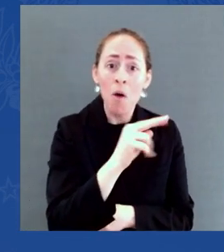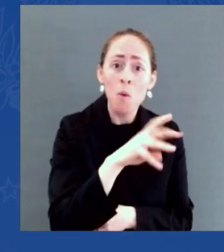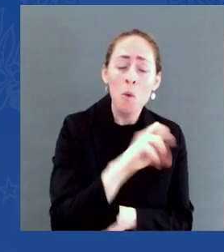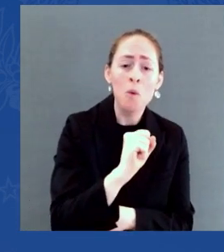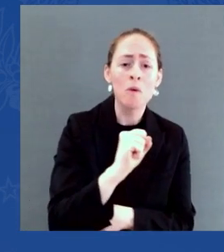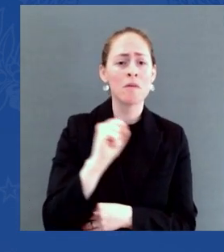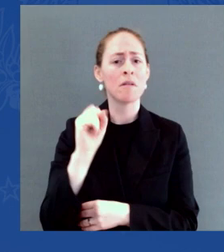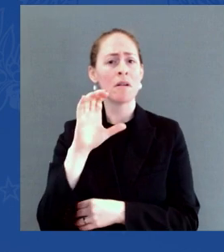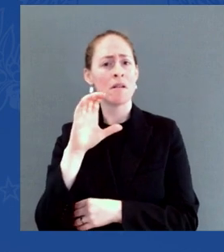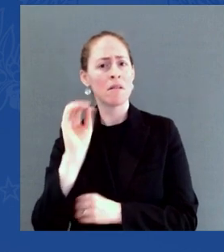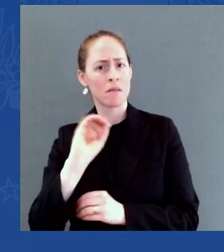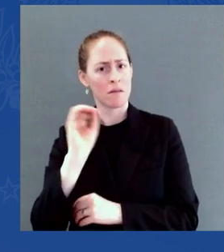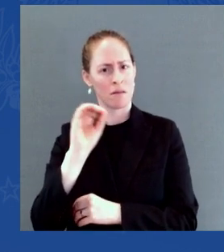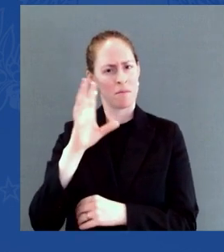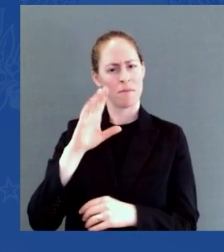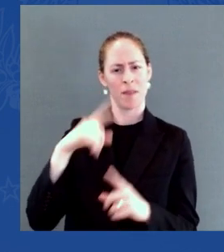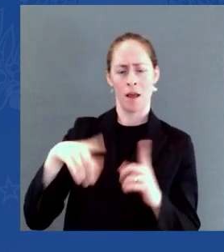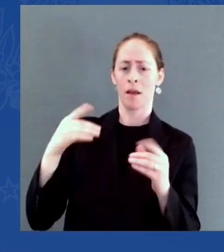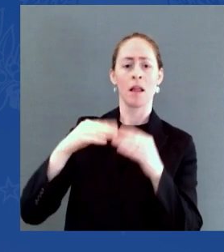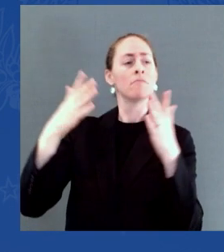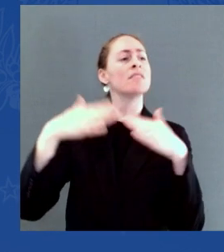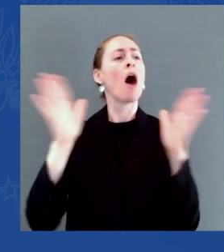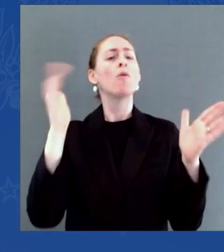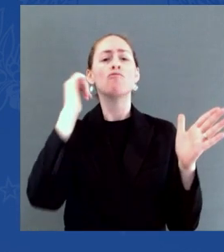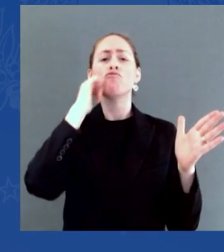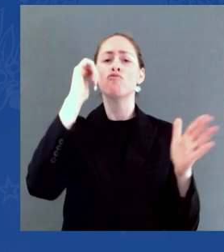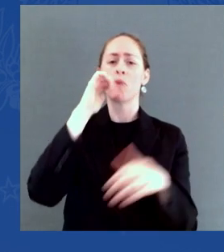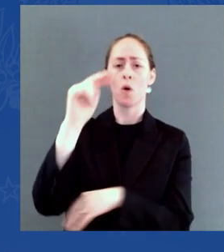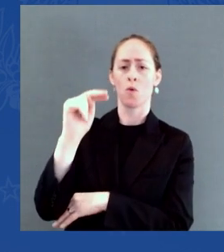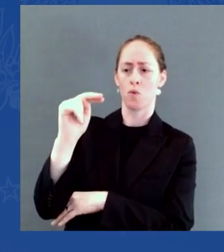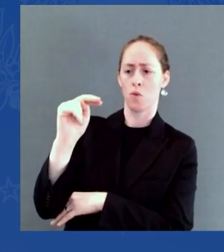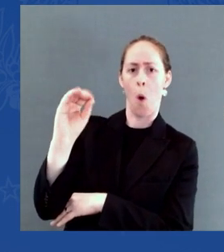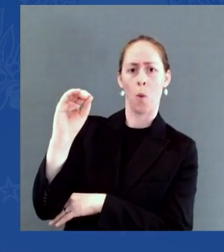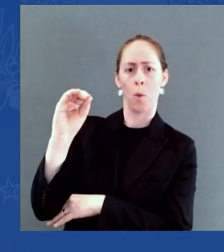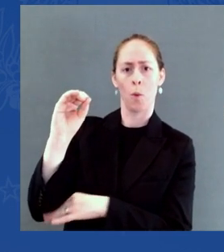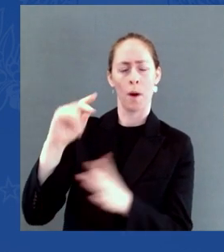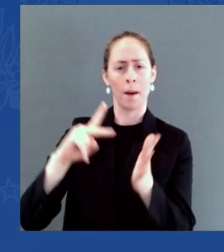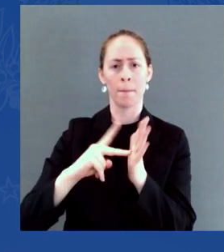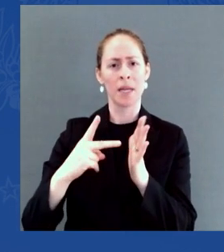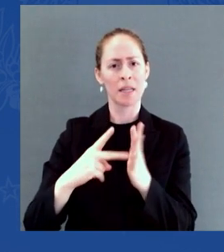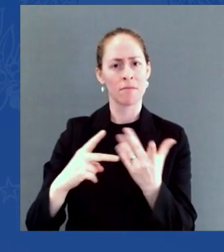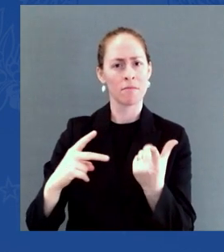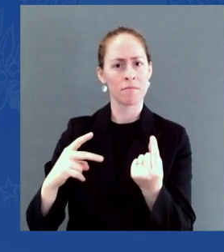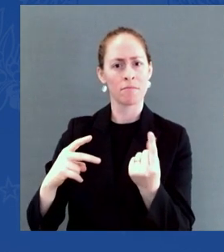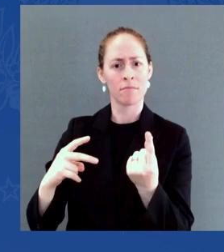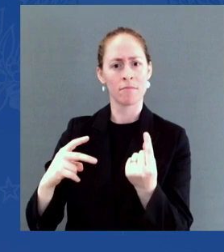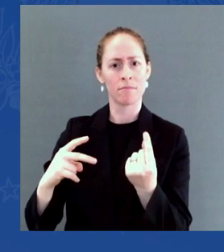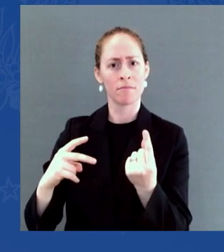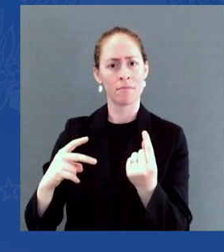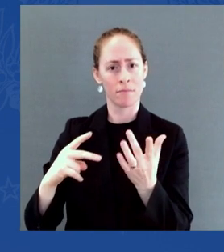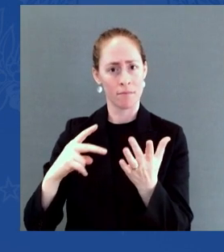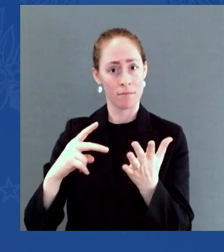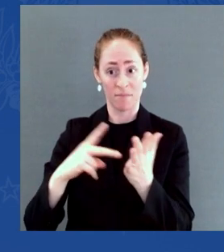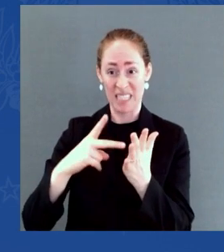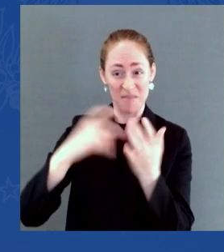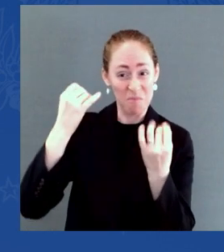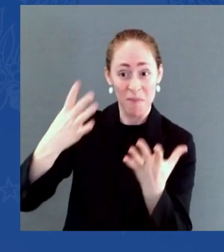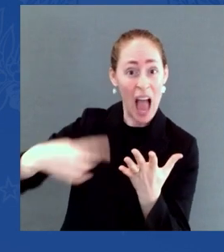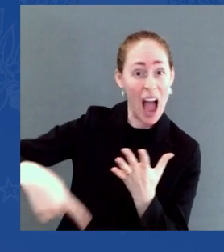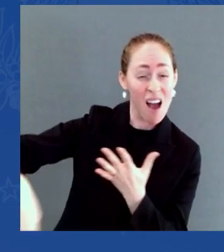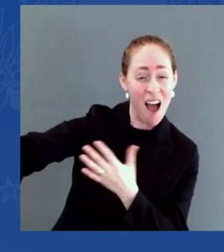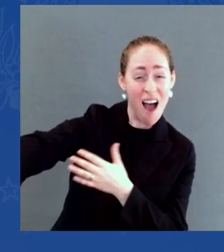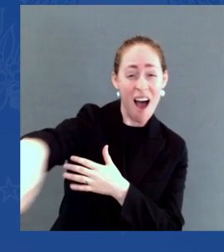of American families, this bill you're, you're, that, the bills you're paying right now for daycare could be substantially